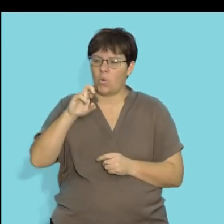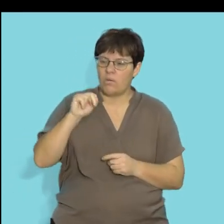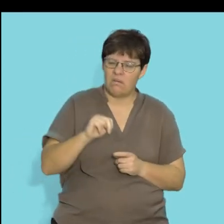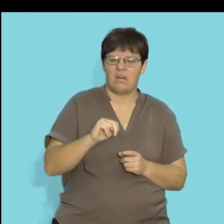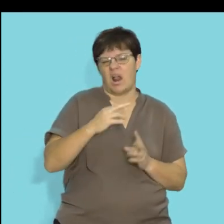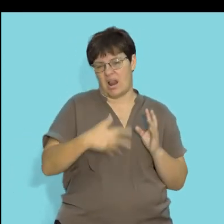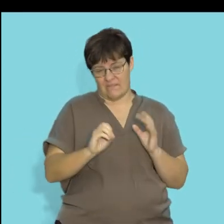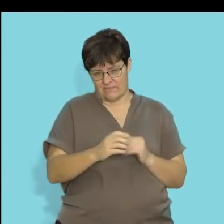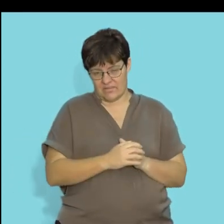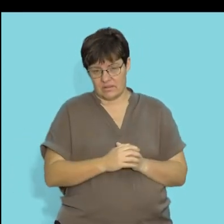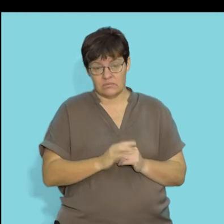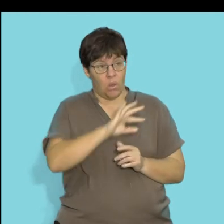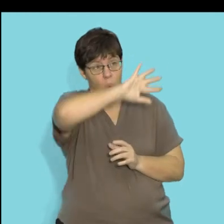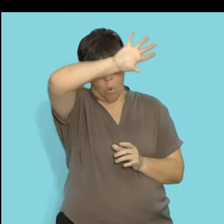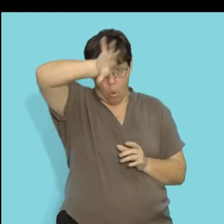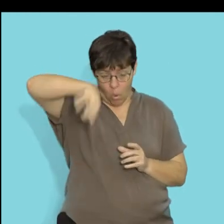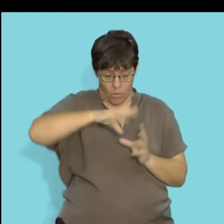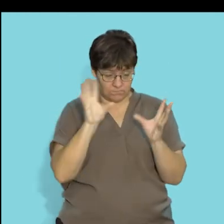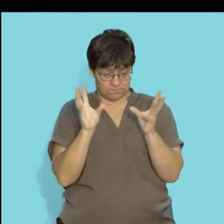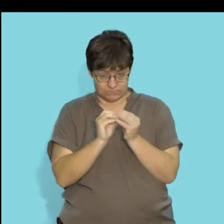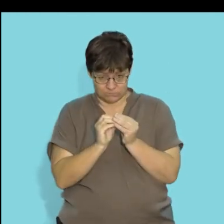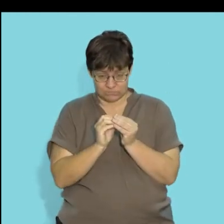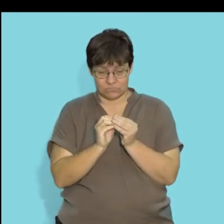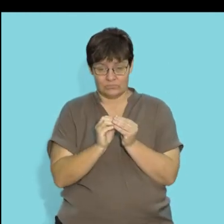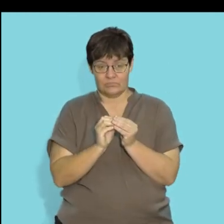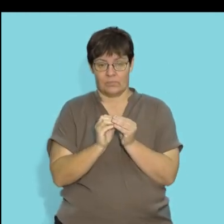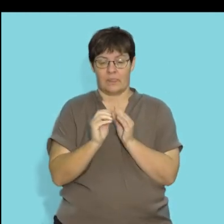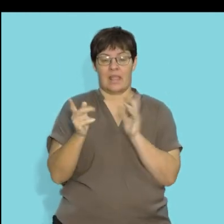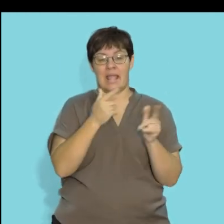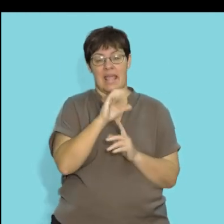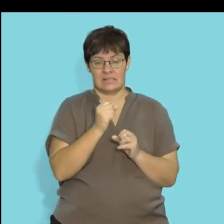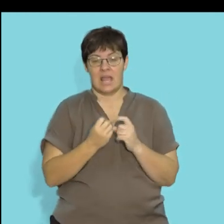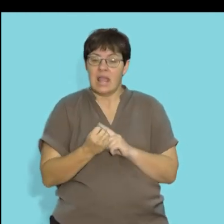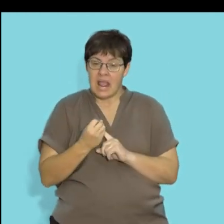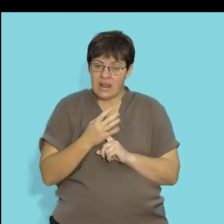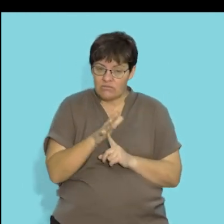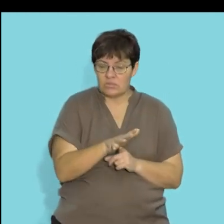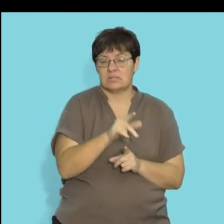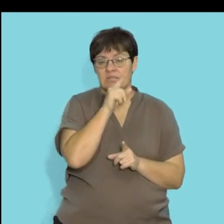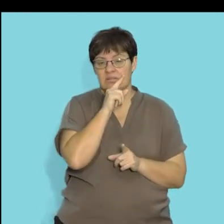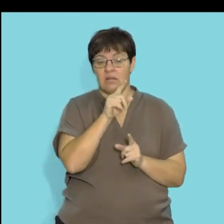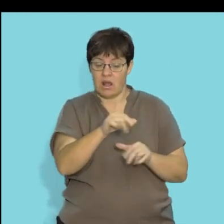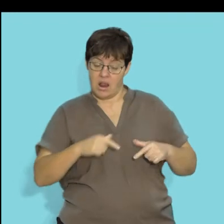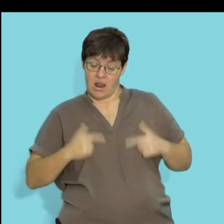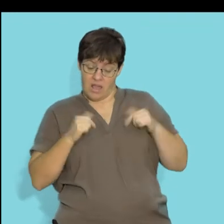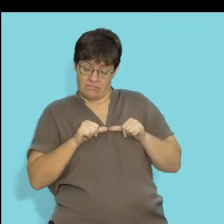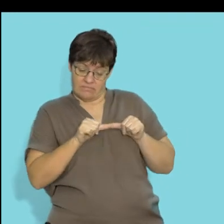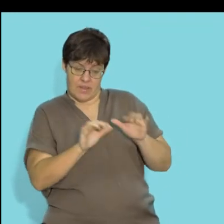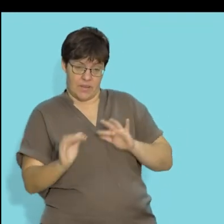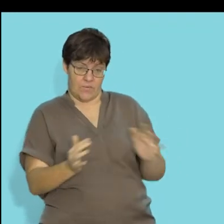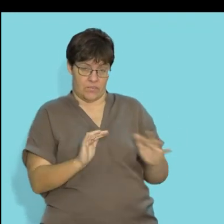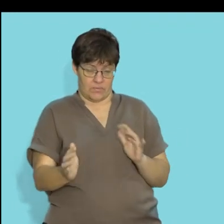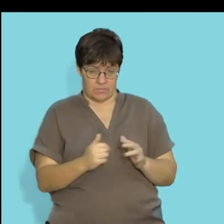and some of the other gases. And collectively that atmospheric composition of gases influence how organisms survive.